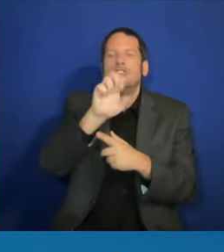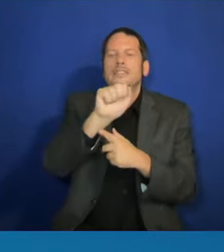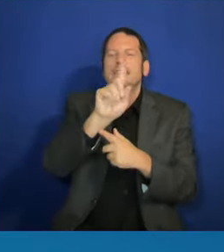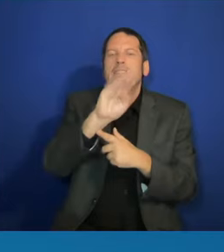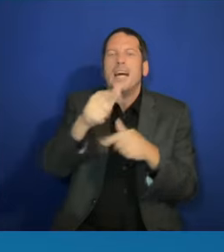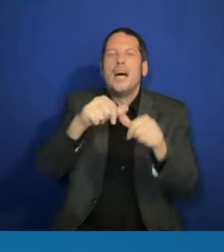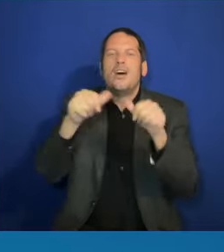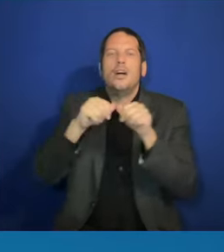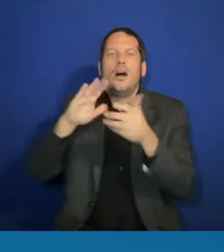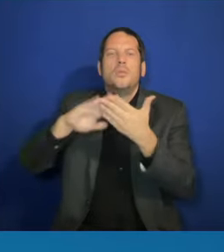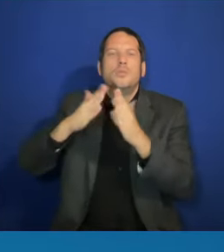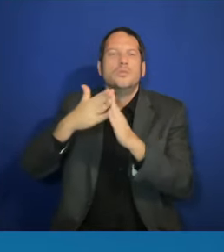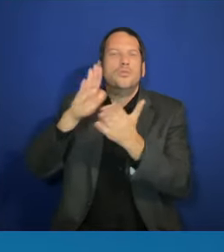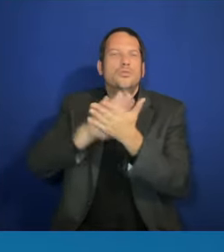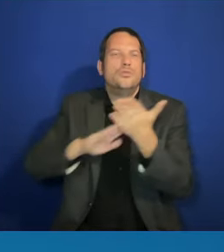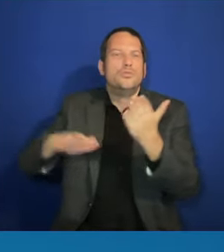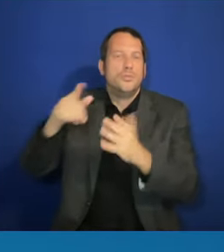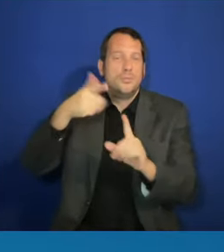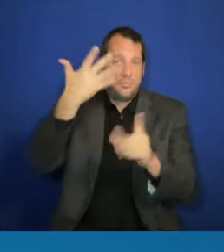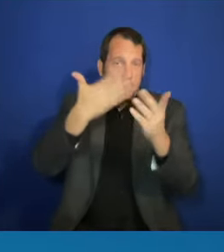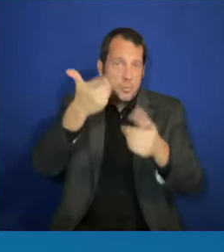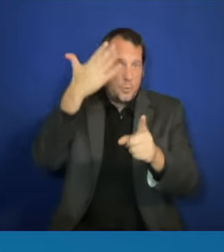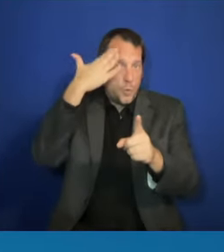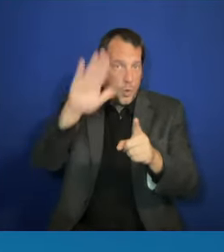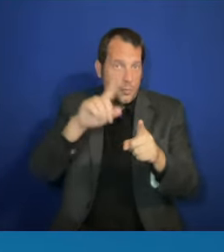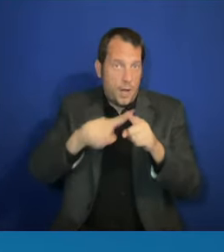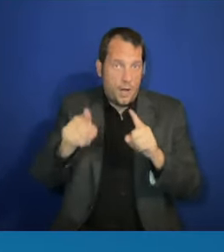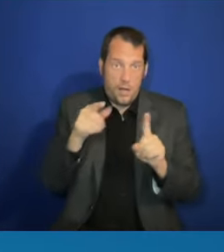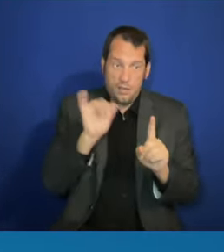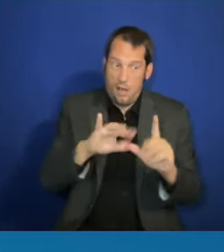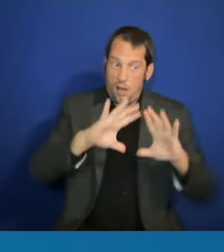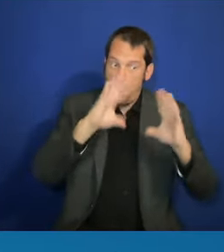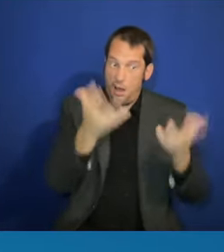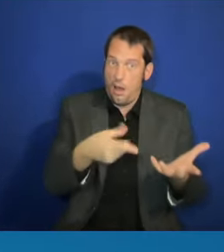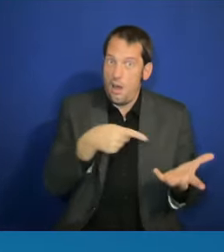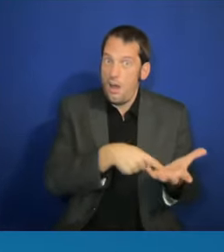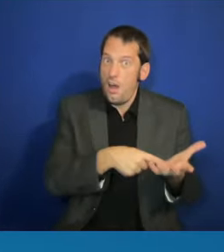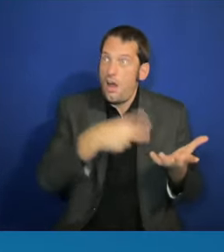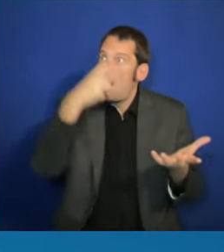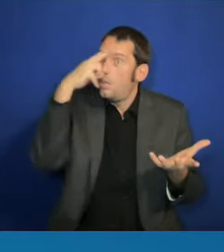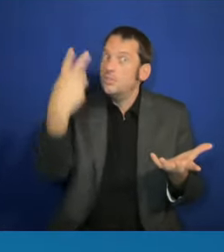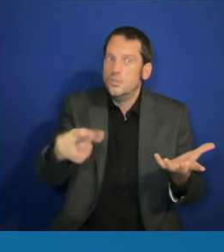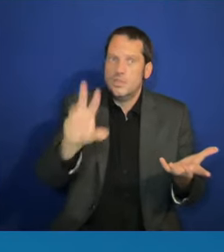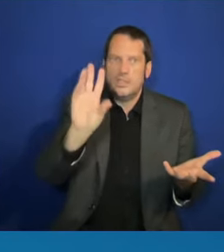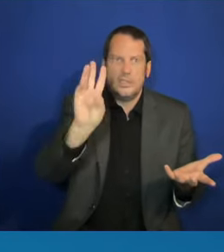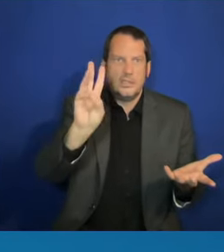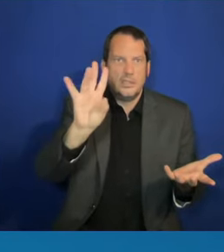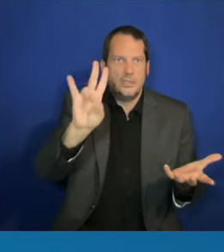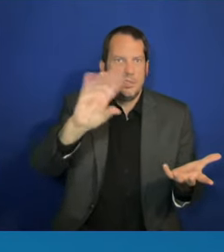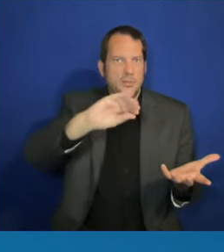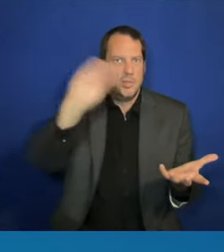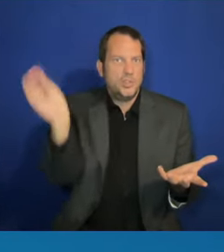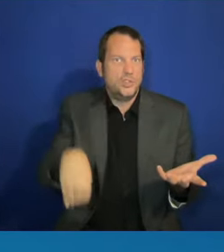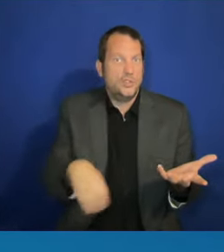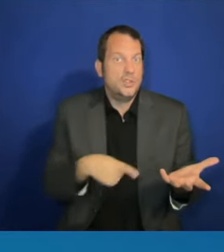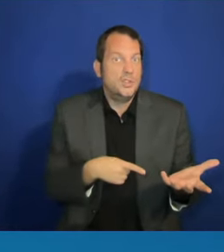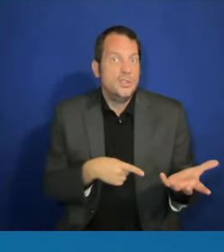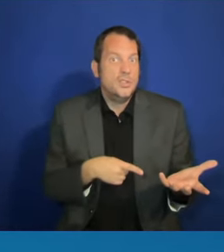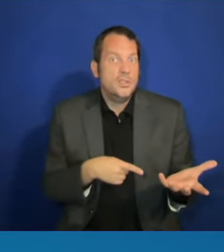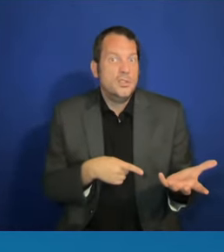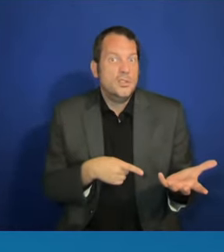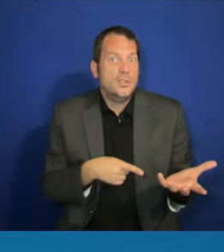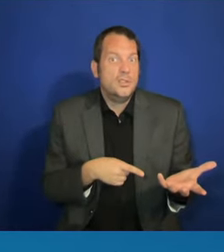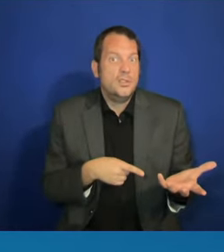population there, and I am sure they appreciate not only her presence, but her message.